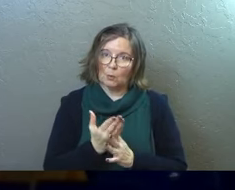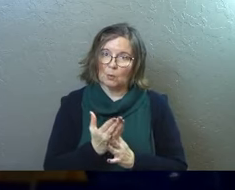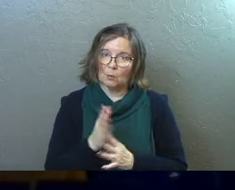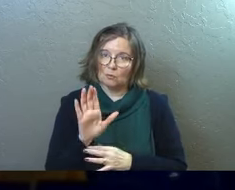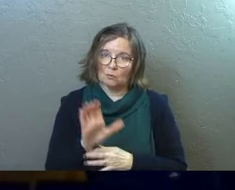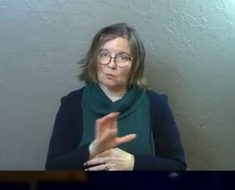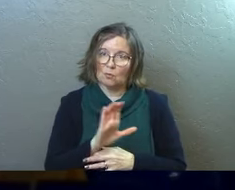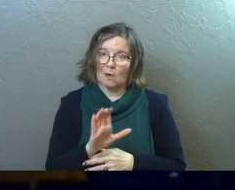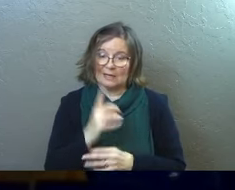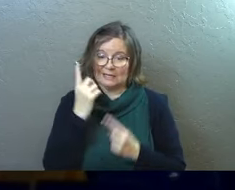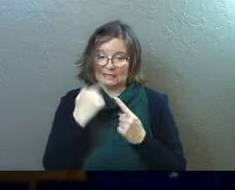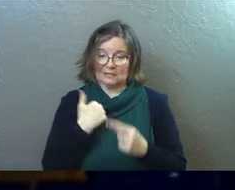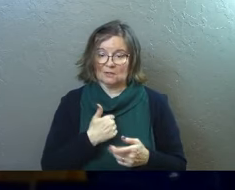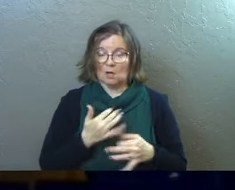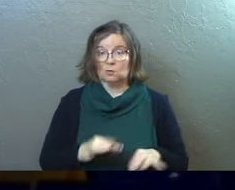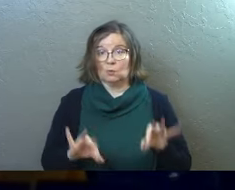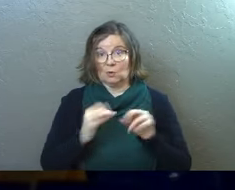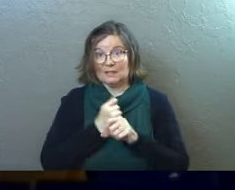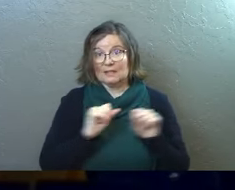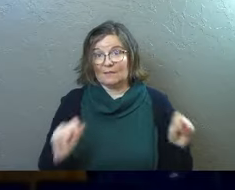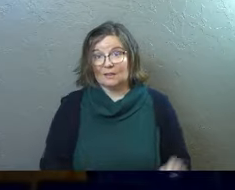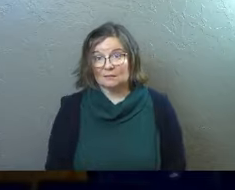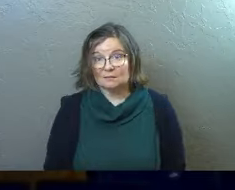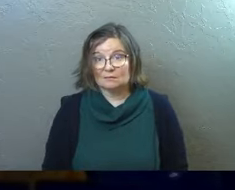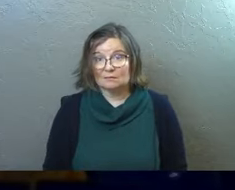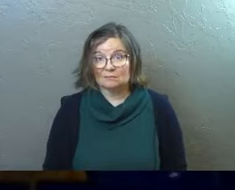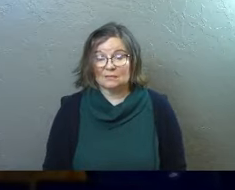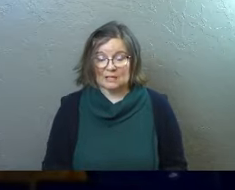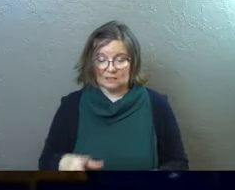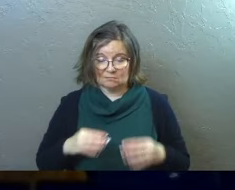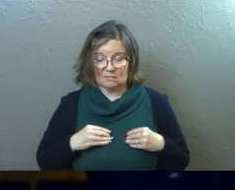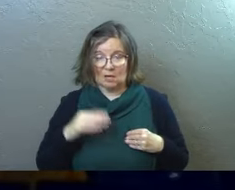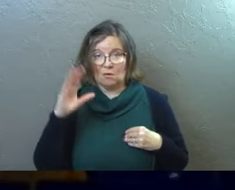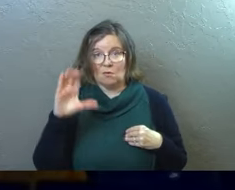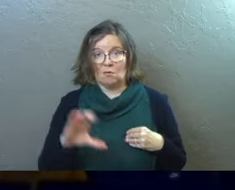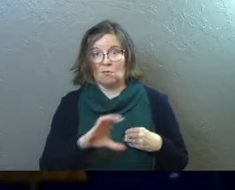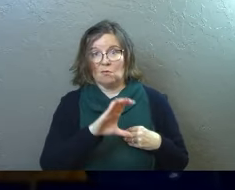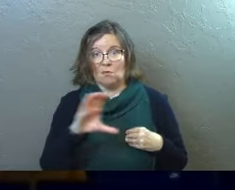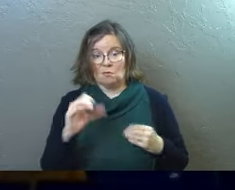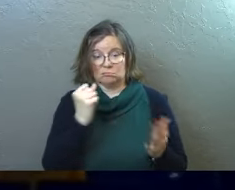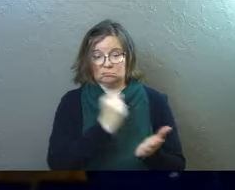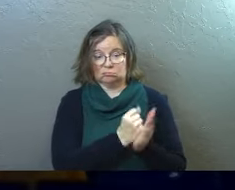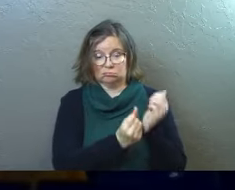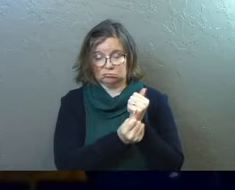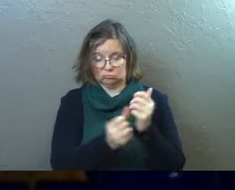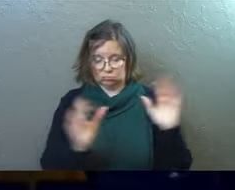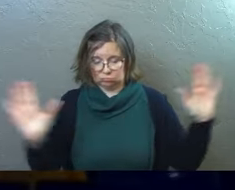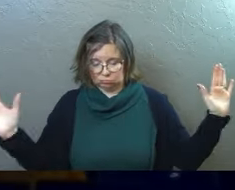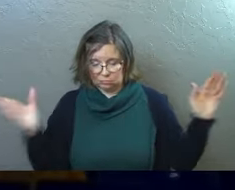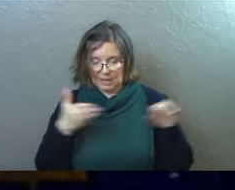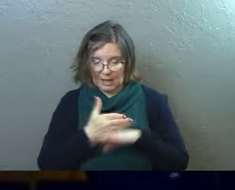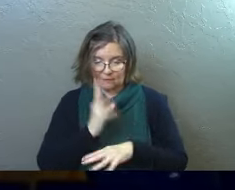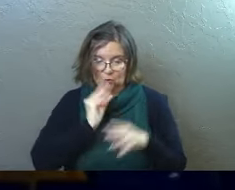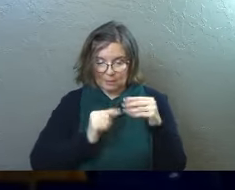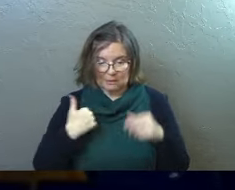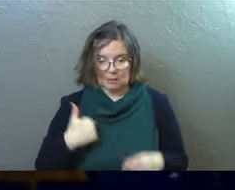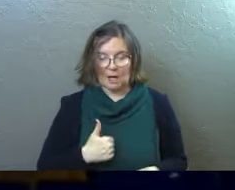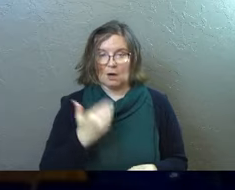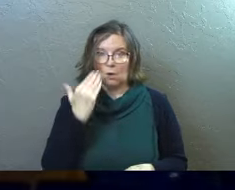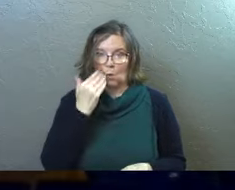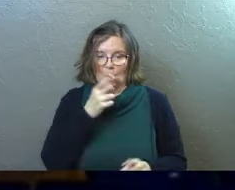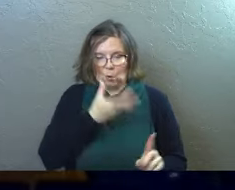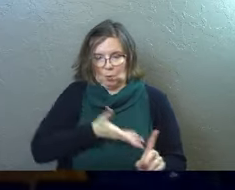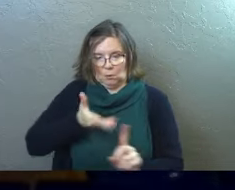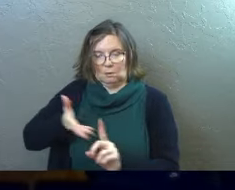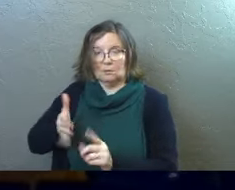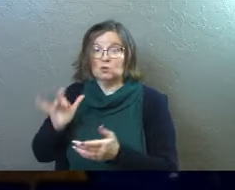He still considered us worth saving. He still took on a cross after walking in our shoes and getting to know us. I